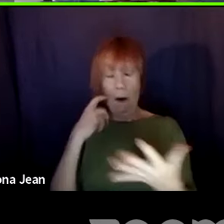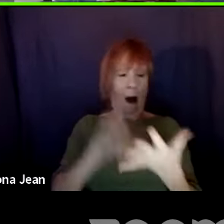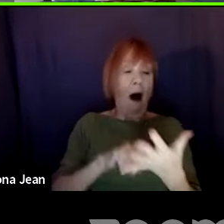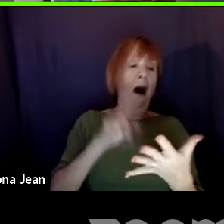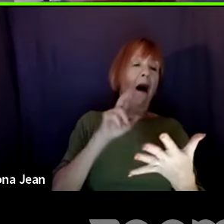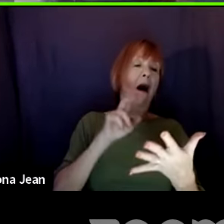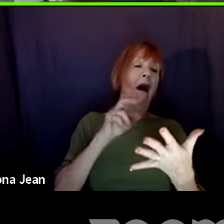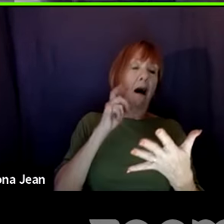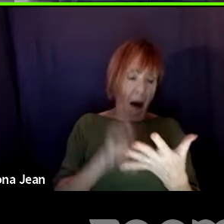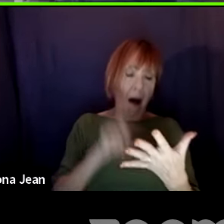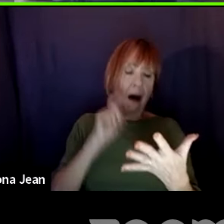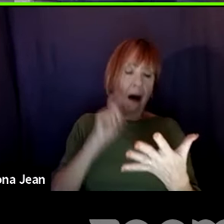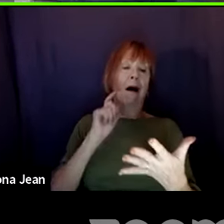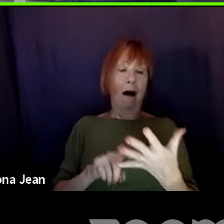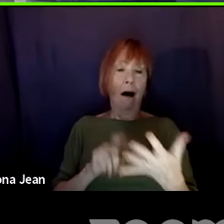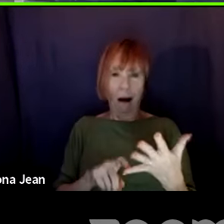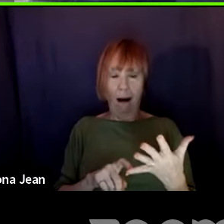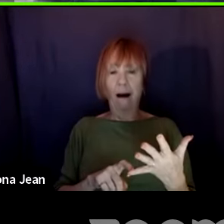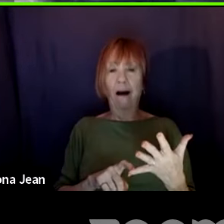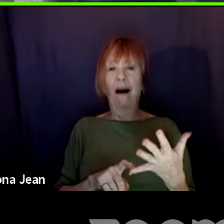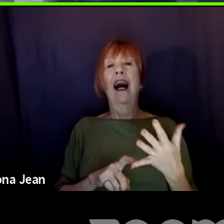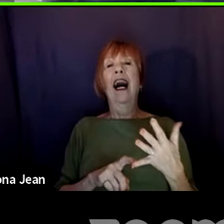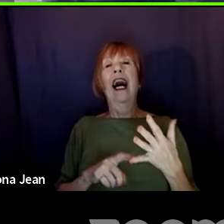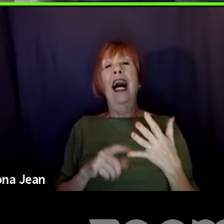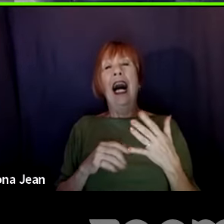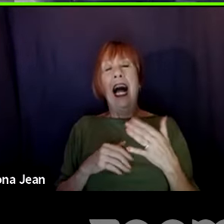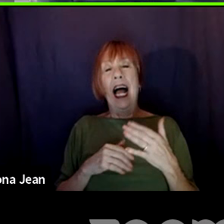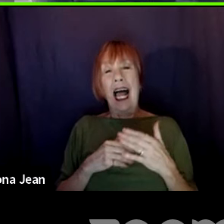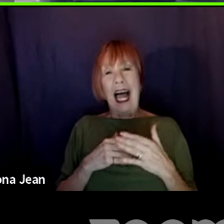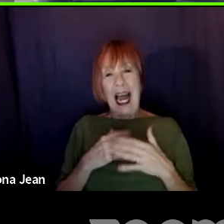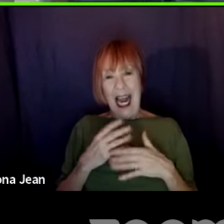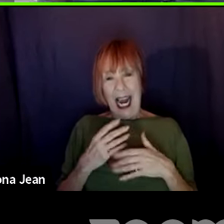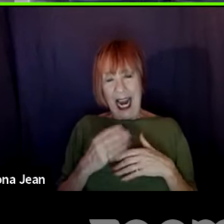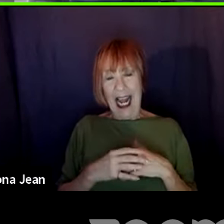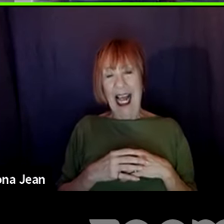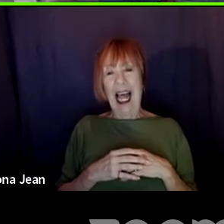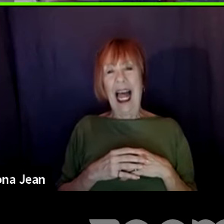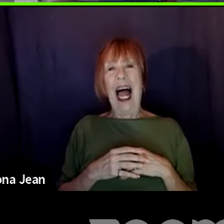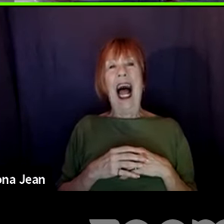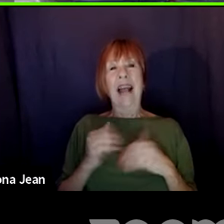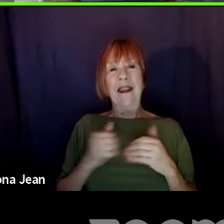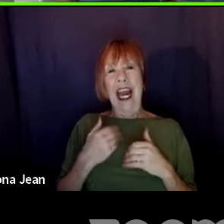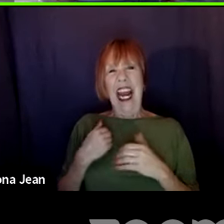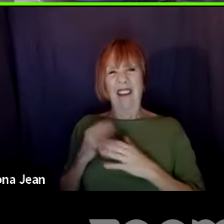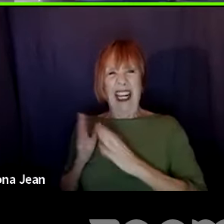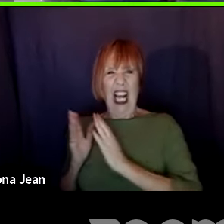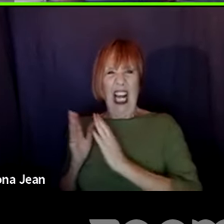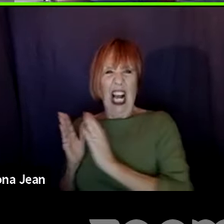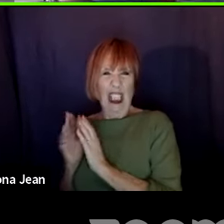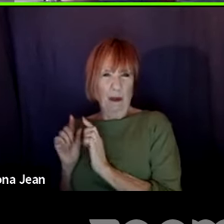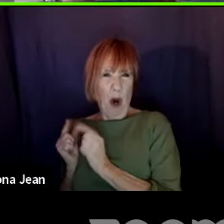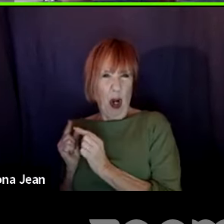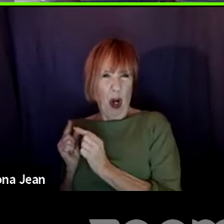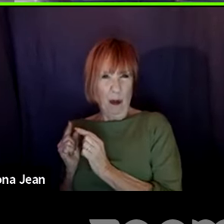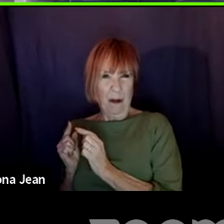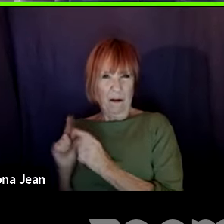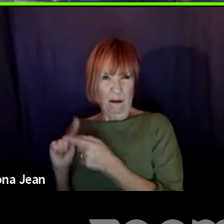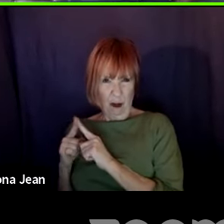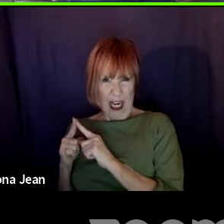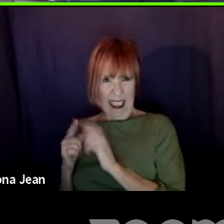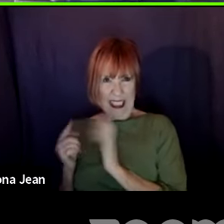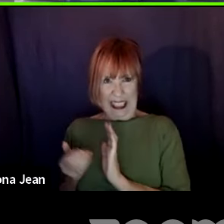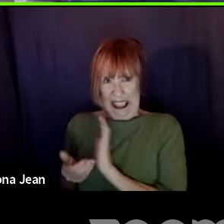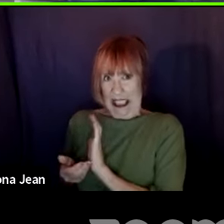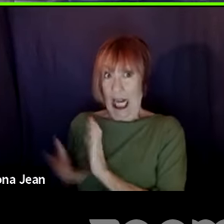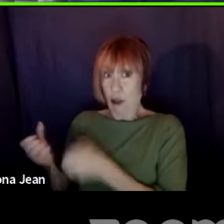and then for me, it's a process where I sort of give it to a very small circle of readers that I trust initially, and then kind